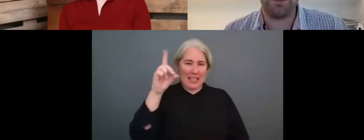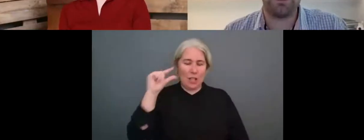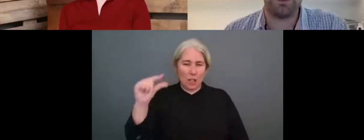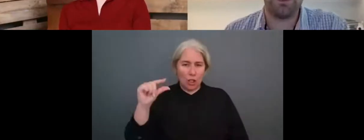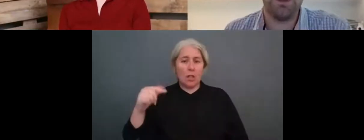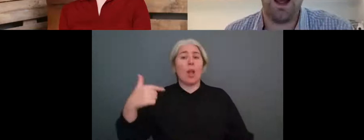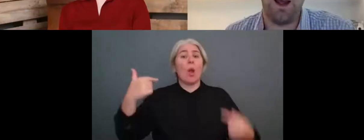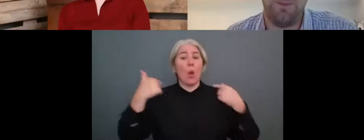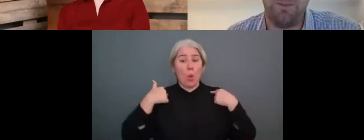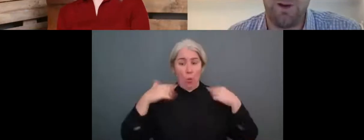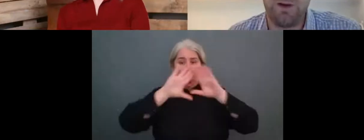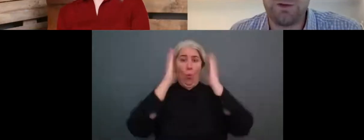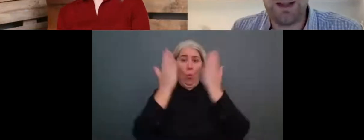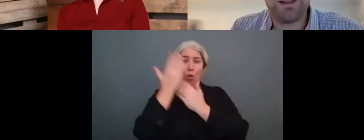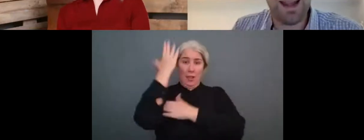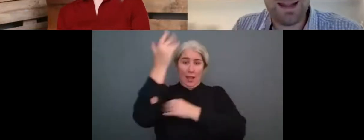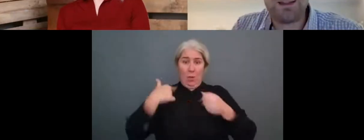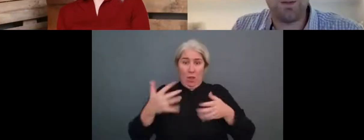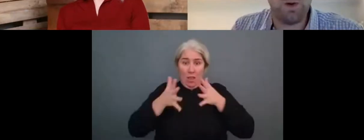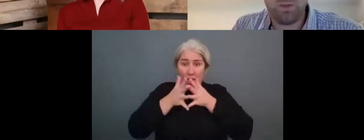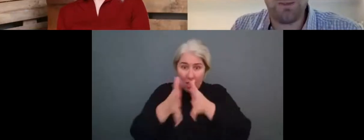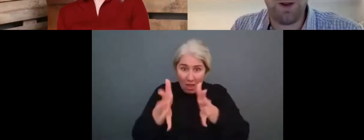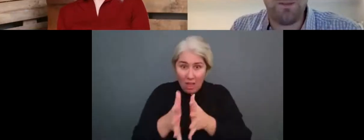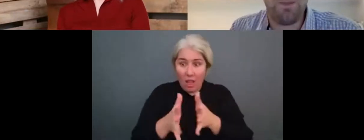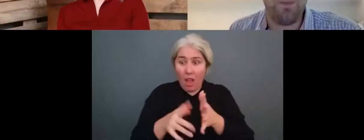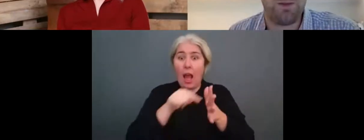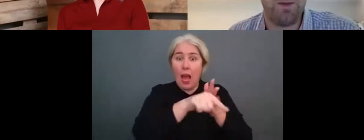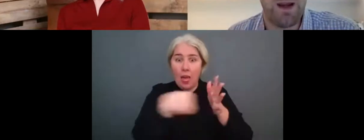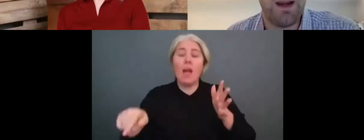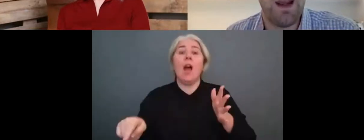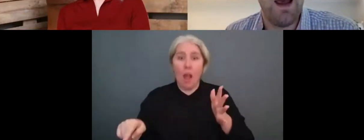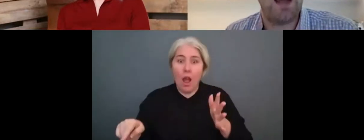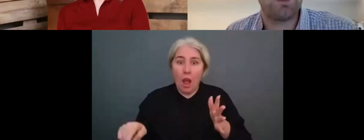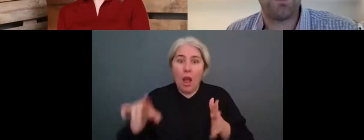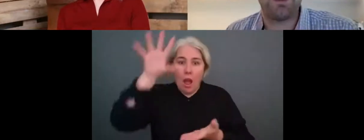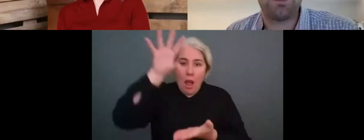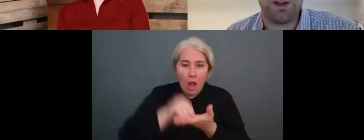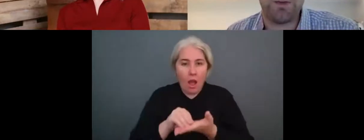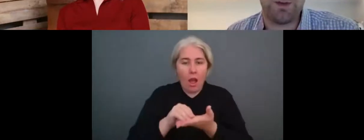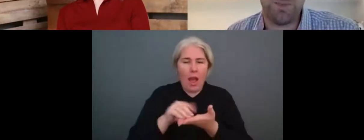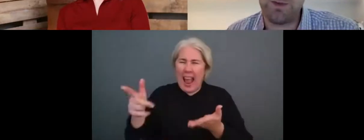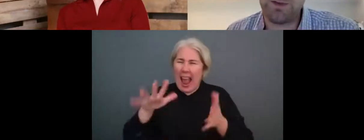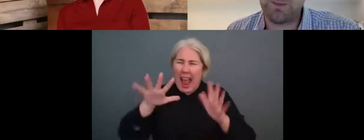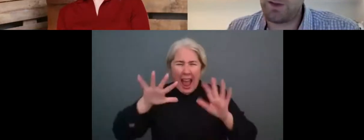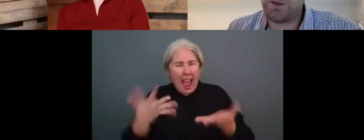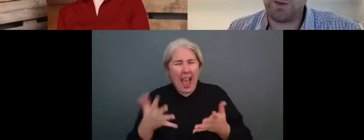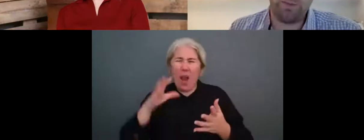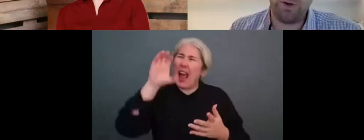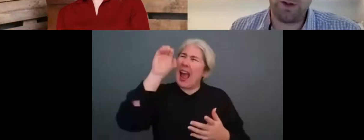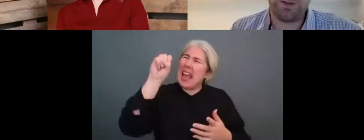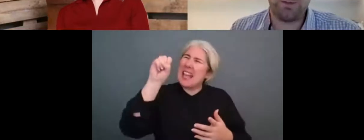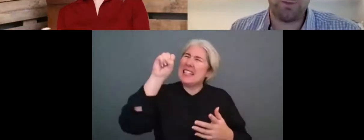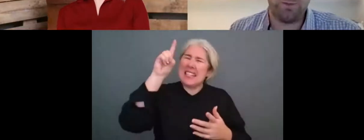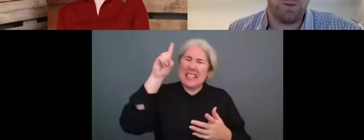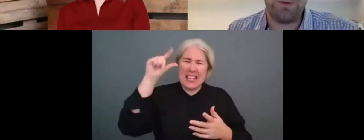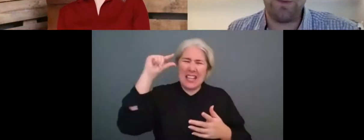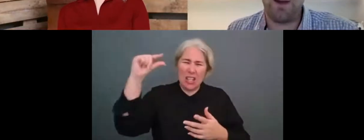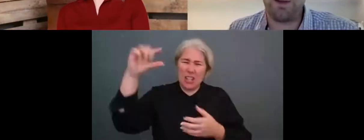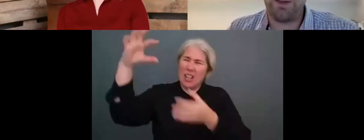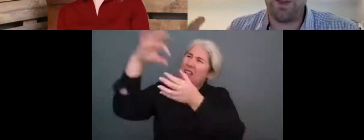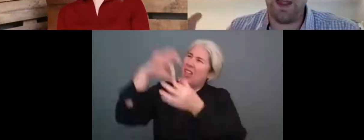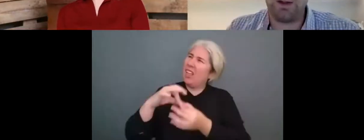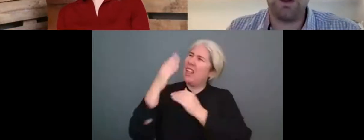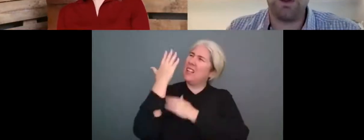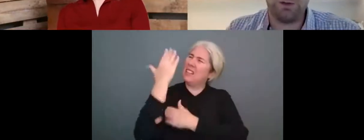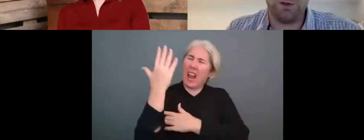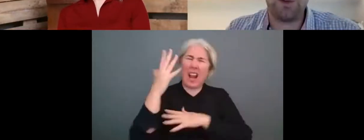could more easily, um, translate it to what, what it might, what it might mean. And also that's really good for sponsors because corporates, what we found